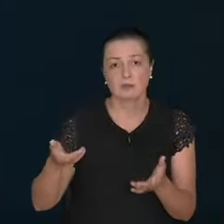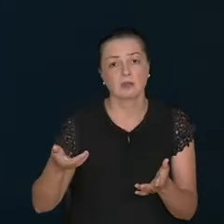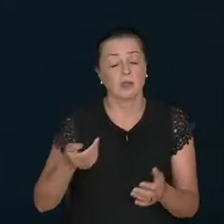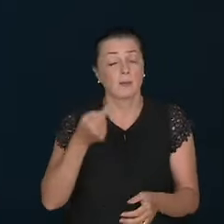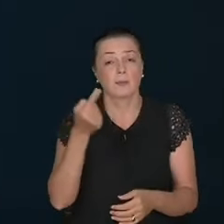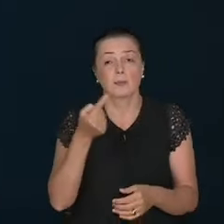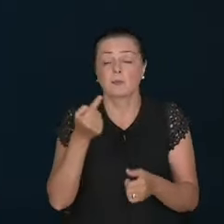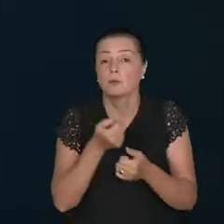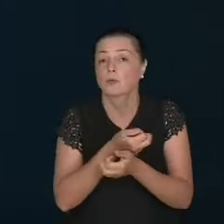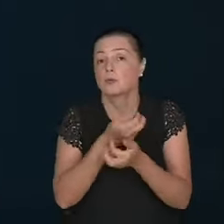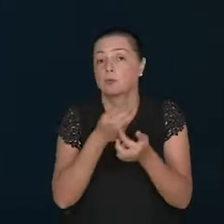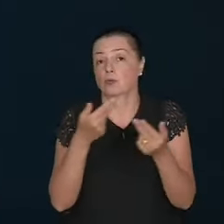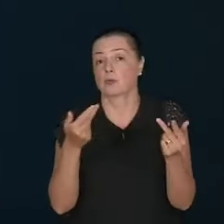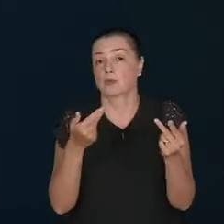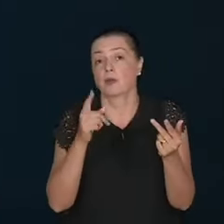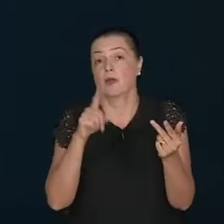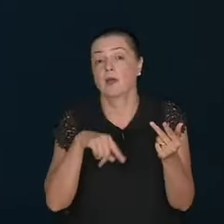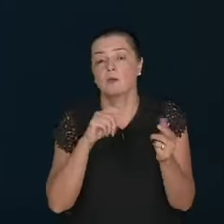The. Fear.